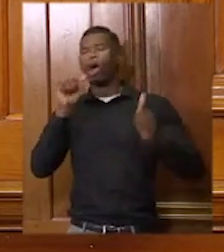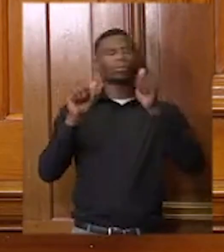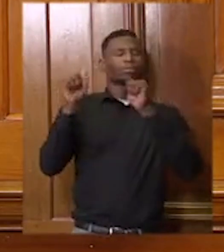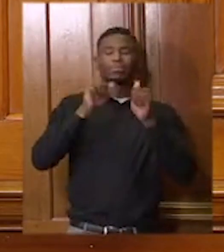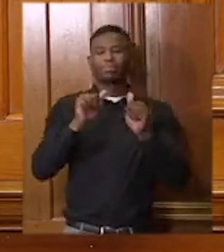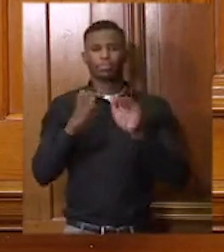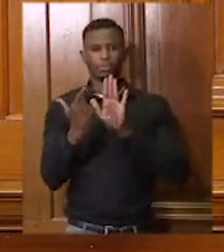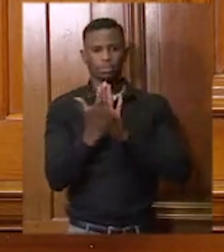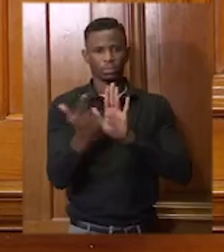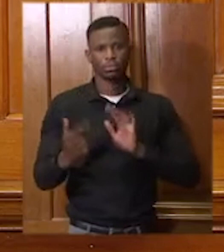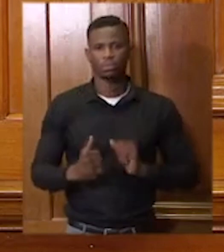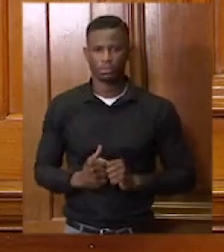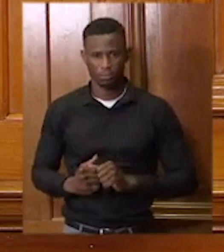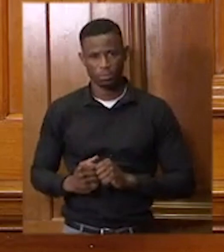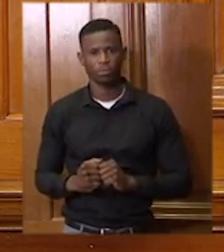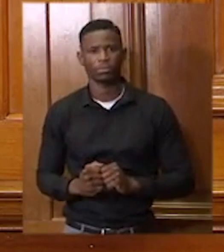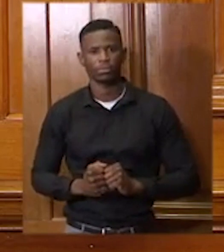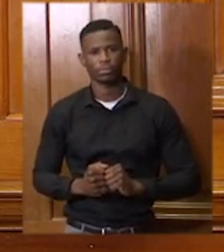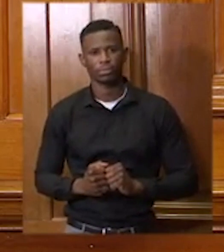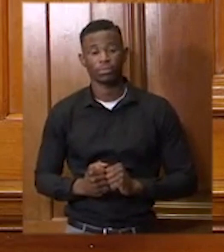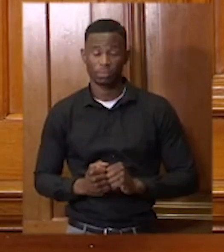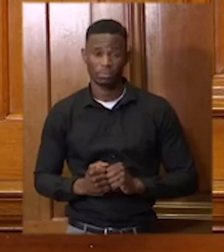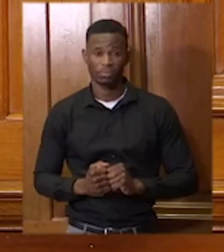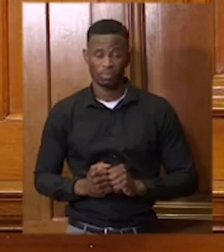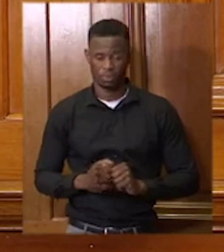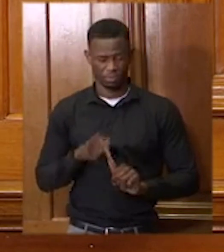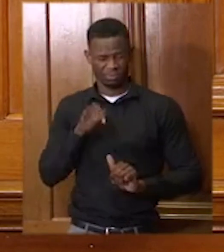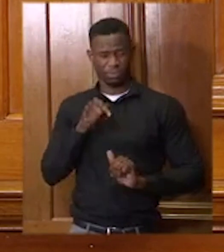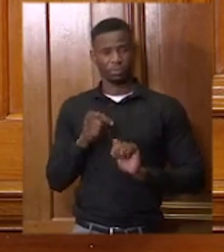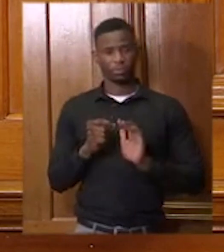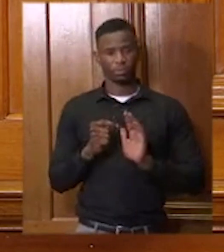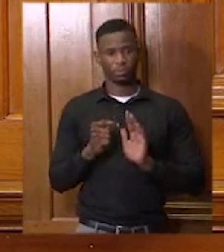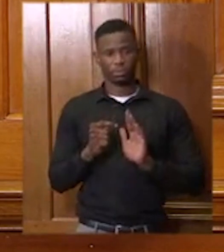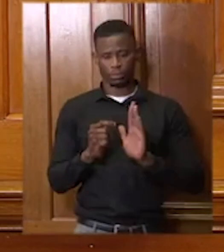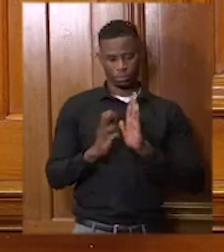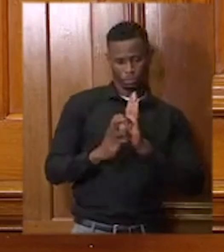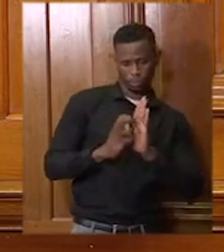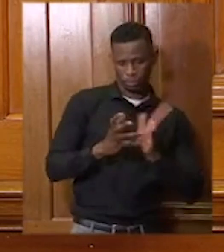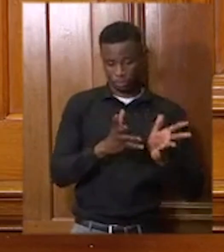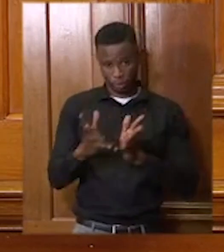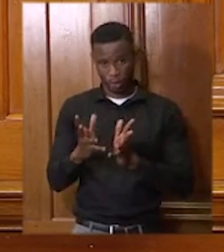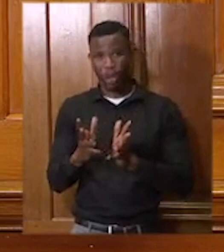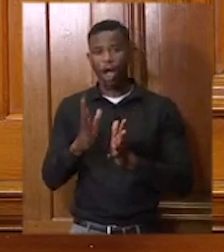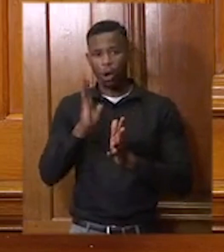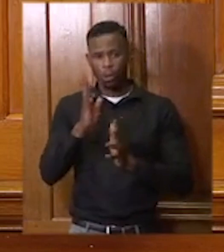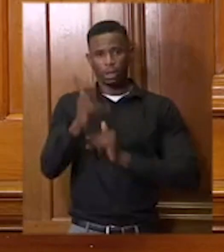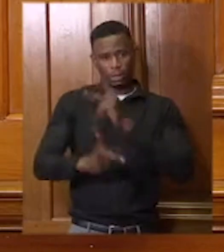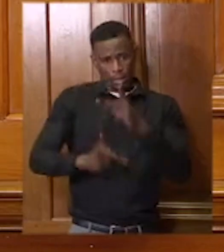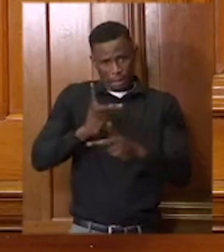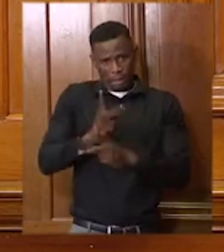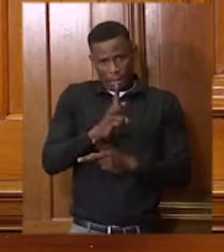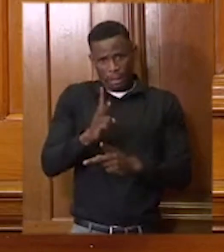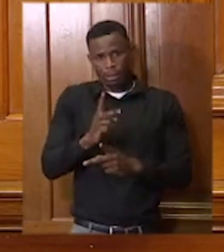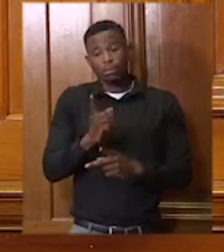These measures will be reviewed in two weeks time depending